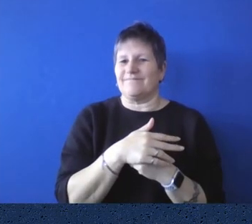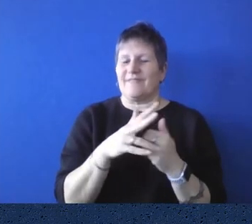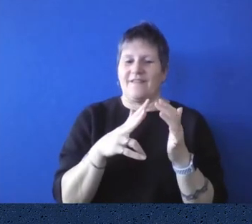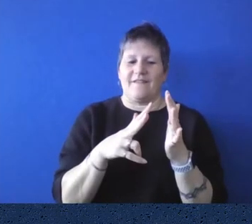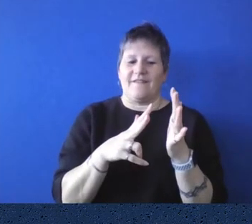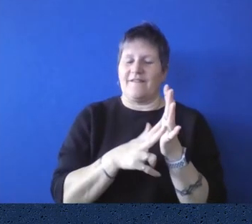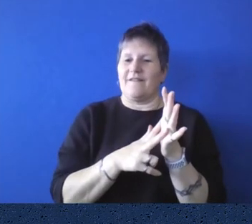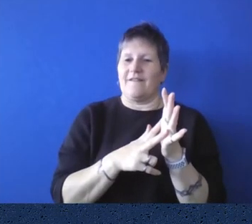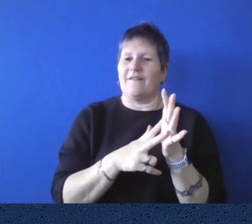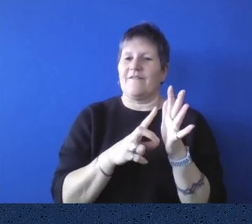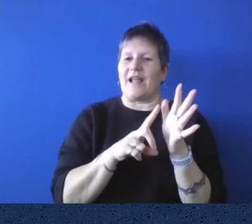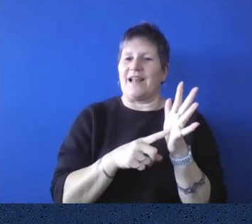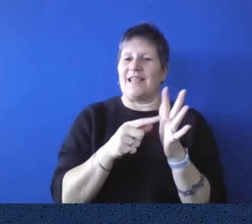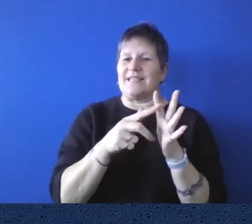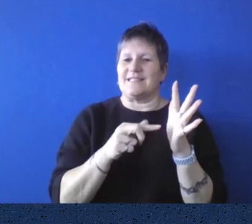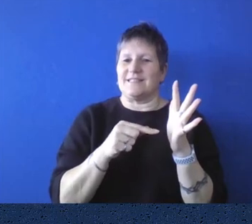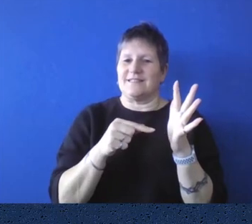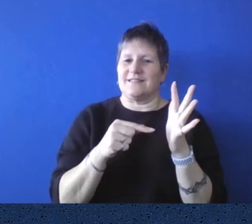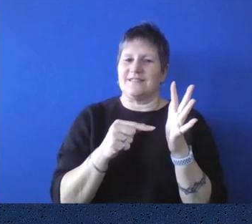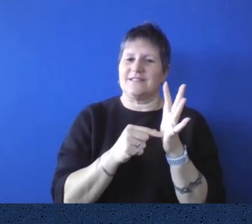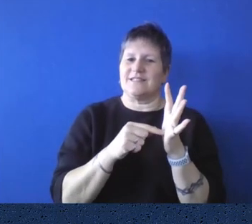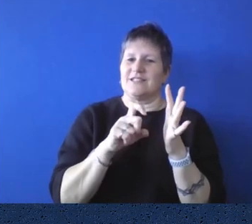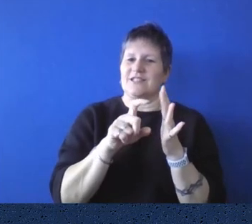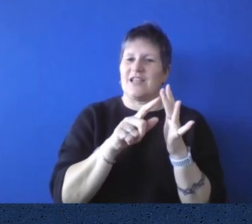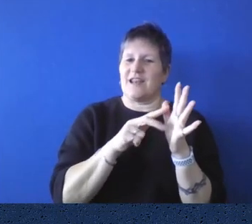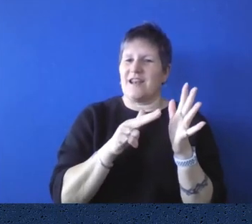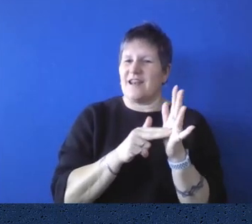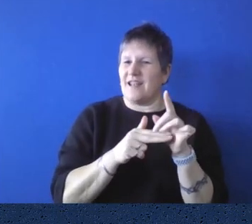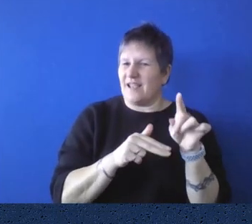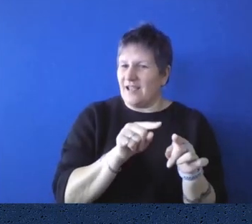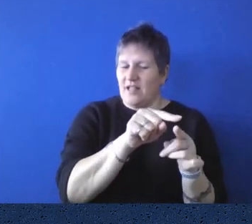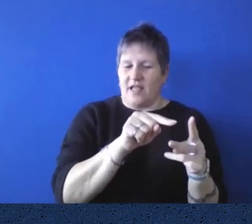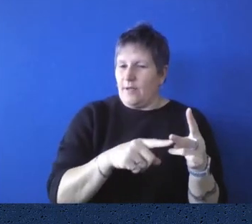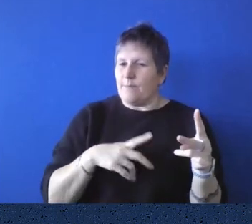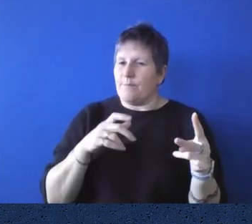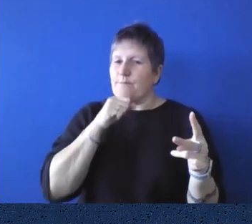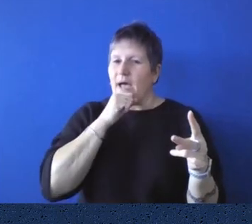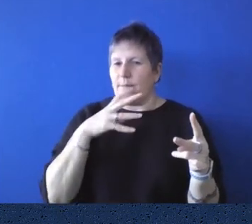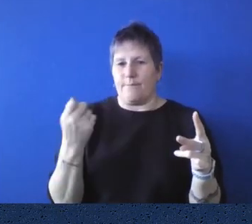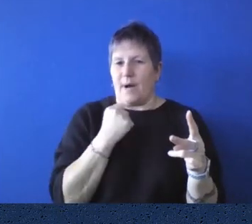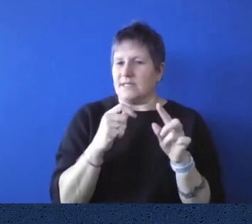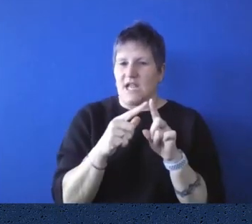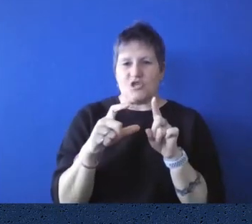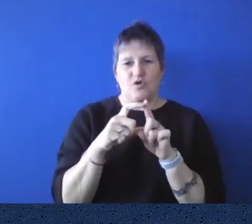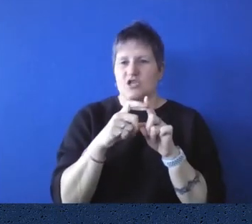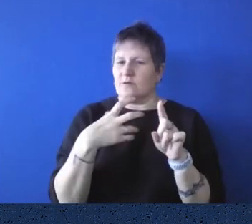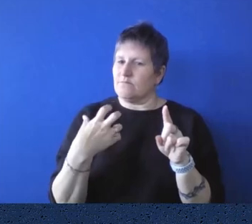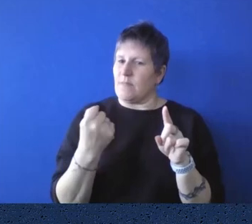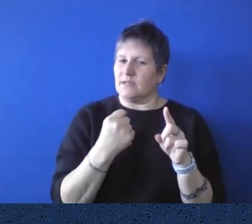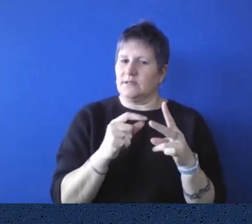would have to know how to read that language. Um, again, it's an attractor for a learned gentleman and it would be something you could be proud to be able to